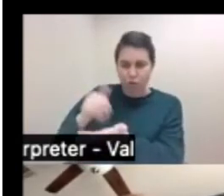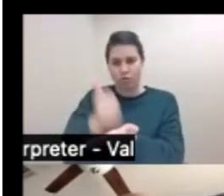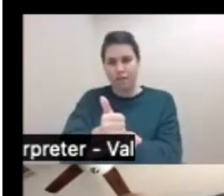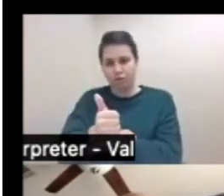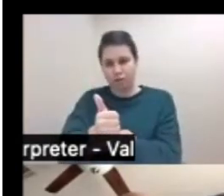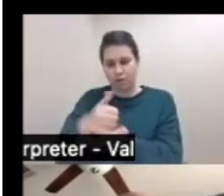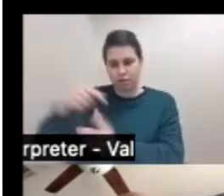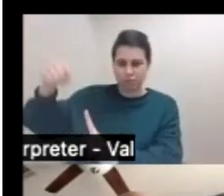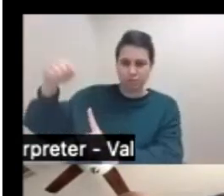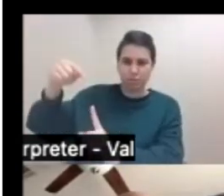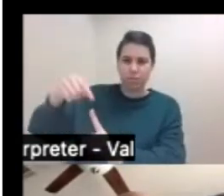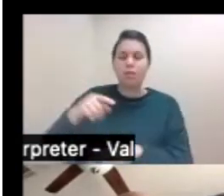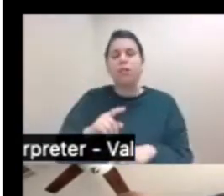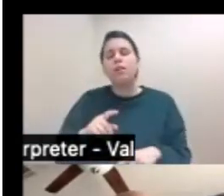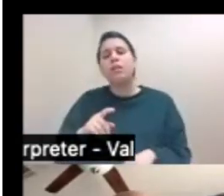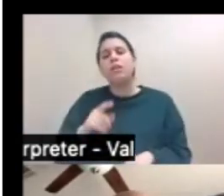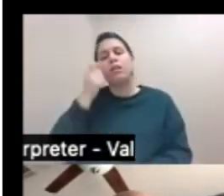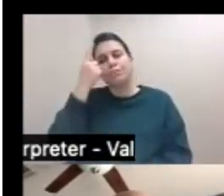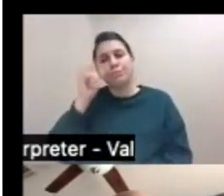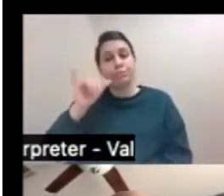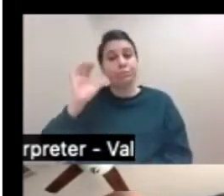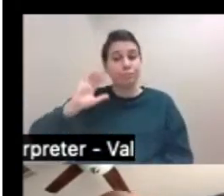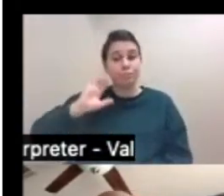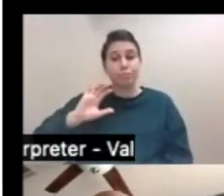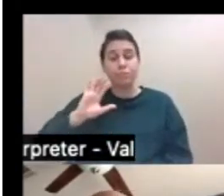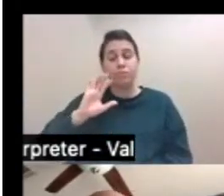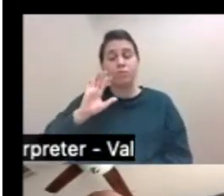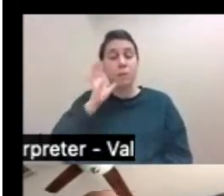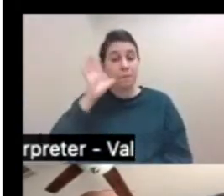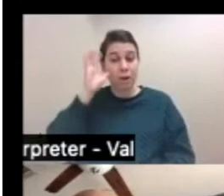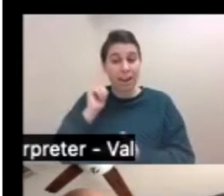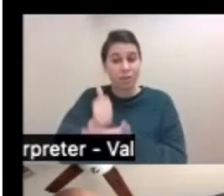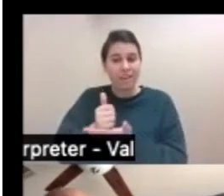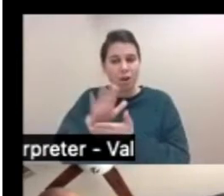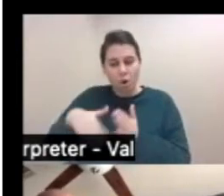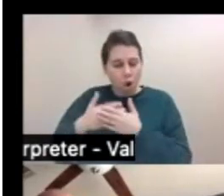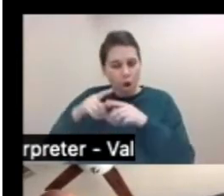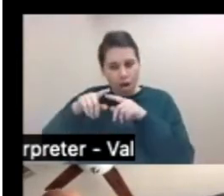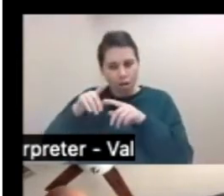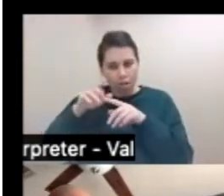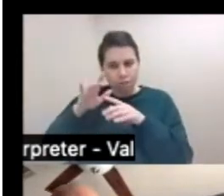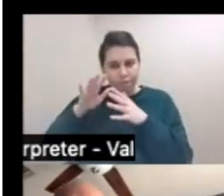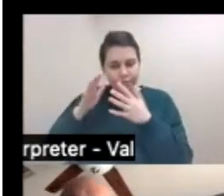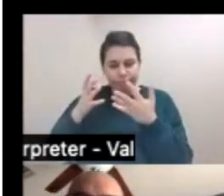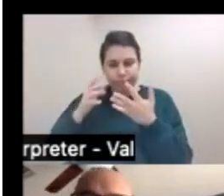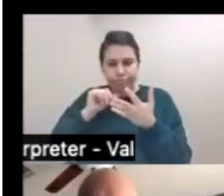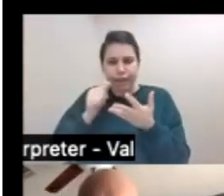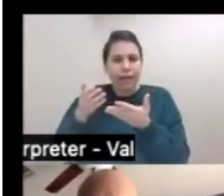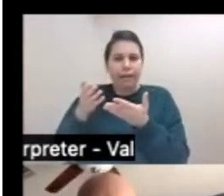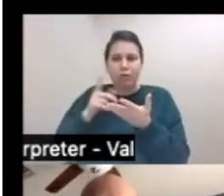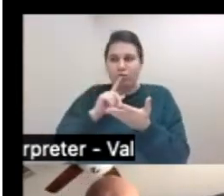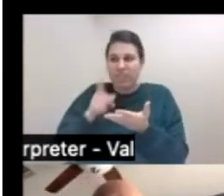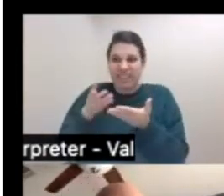But at that time, parenting interventions were virtually evidence-based parenting interventions were virtually non-existent.